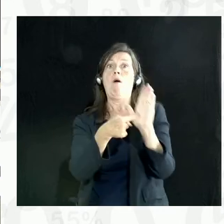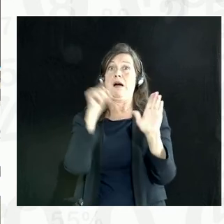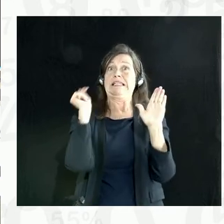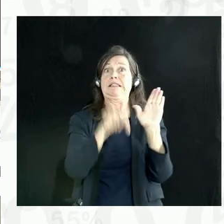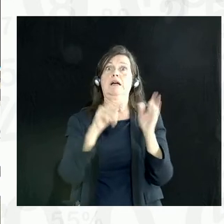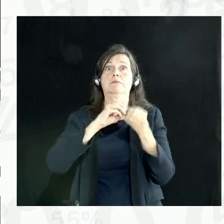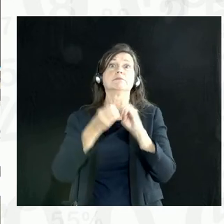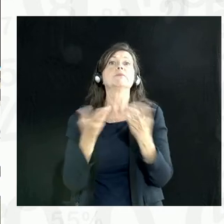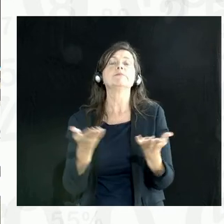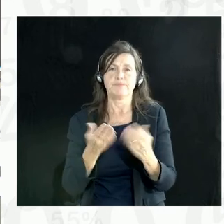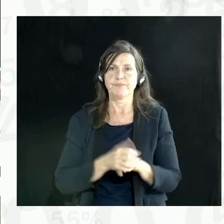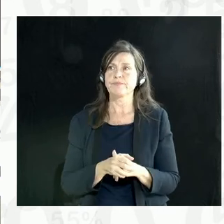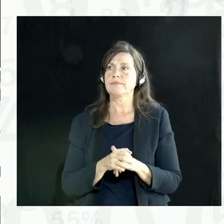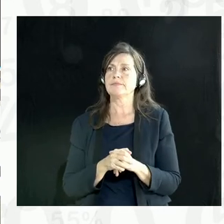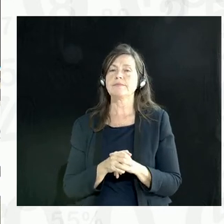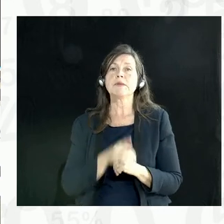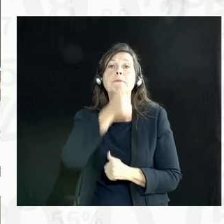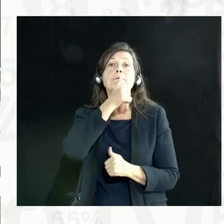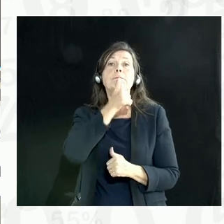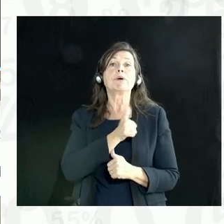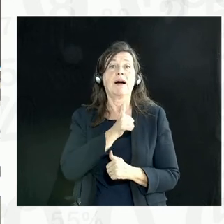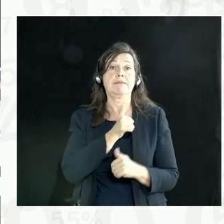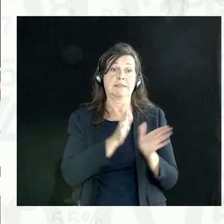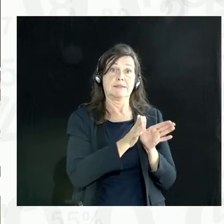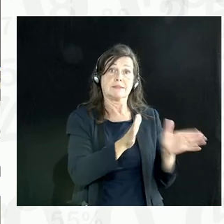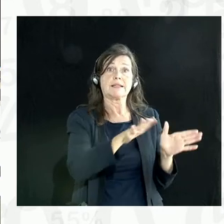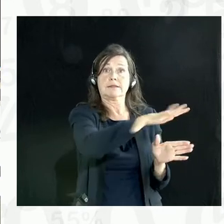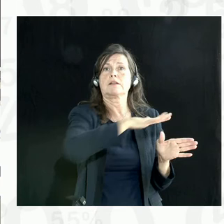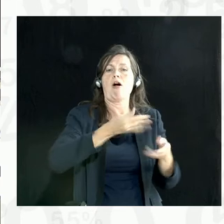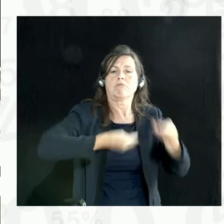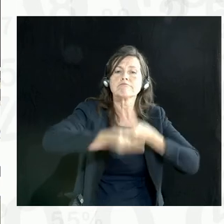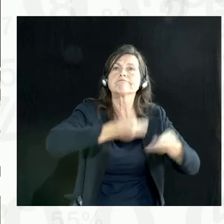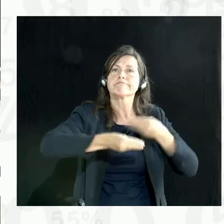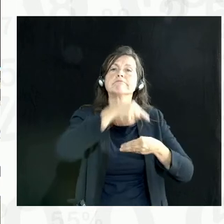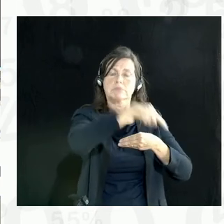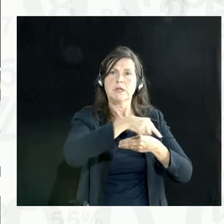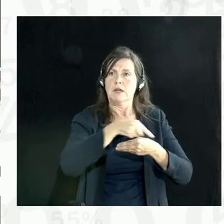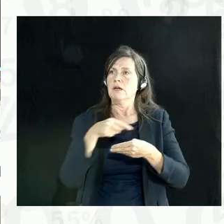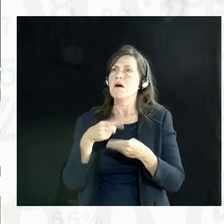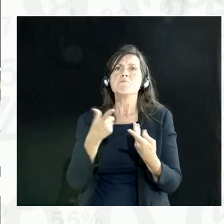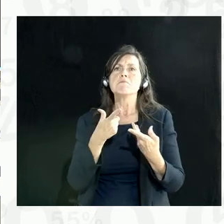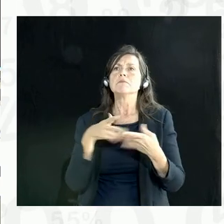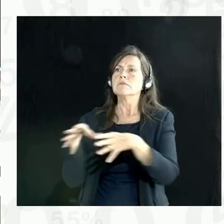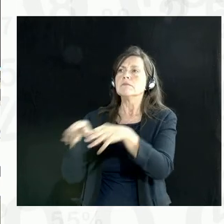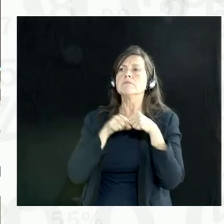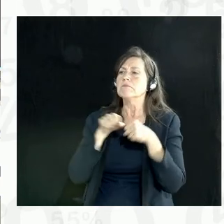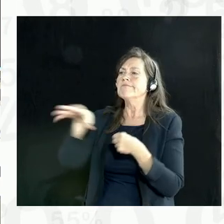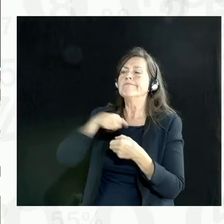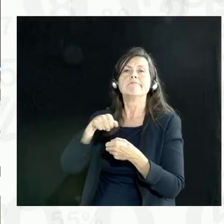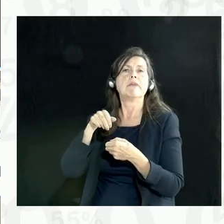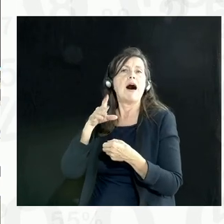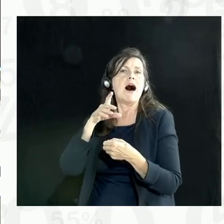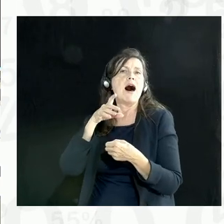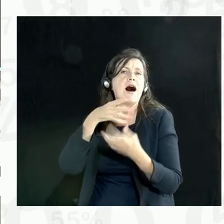of private sector-held data for other purposes. So, for example,